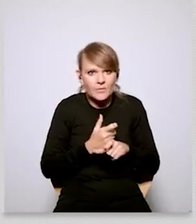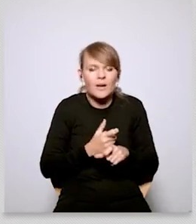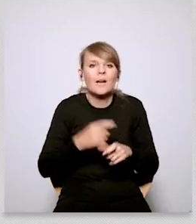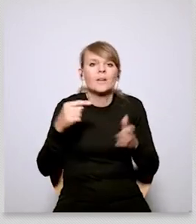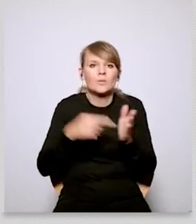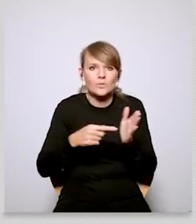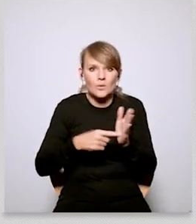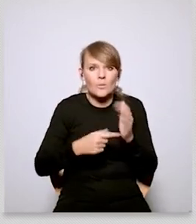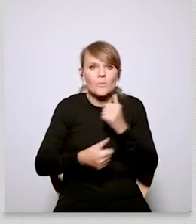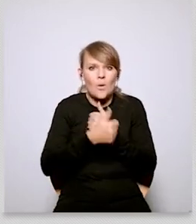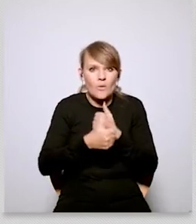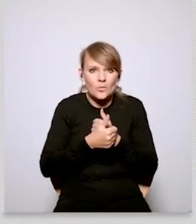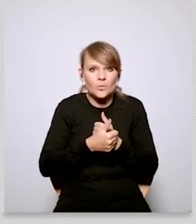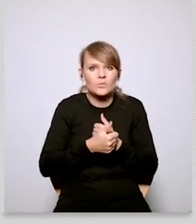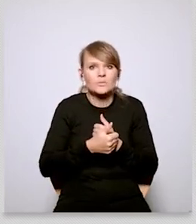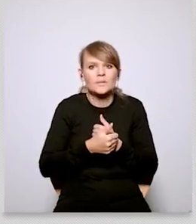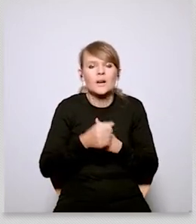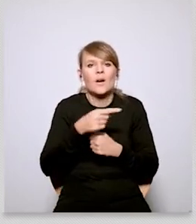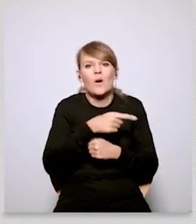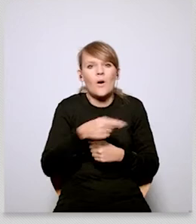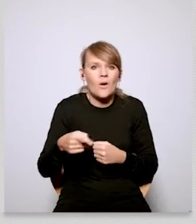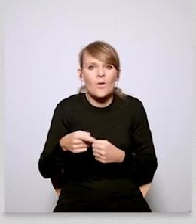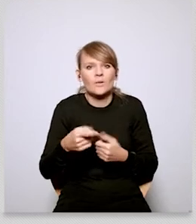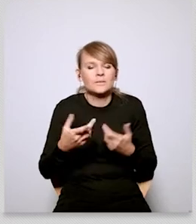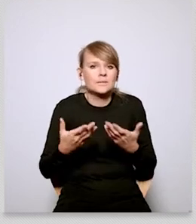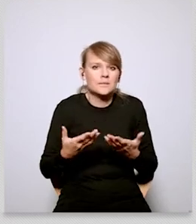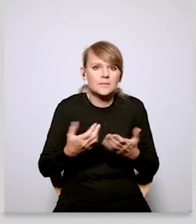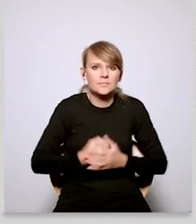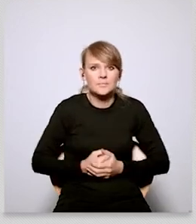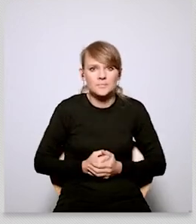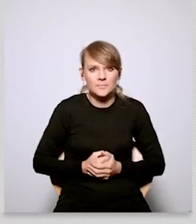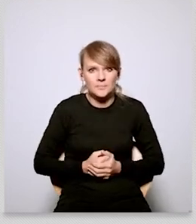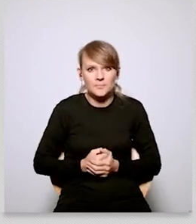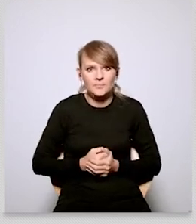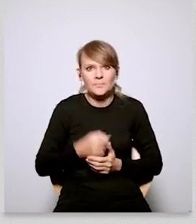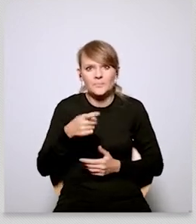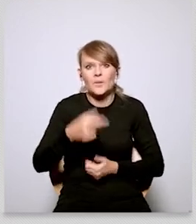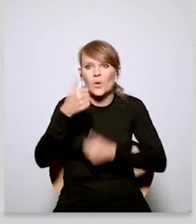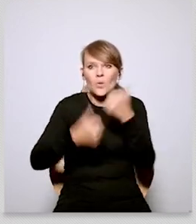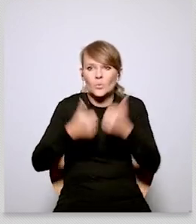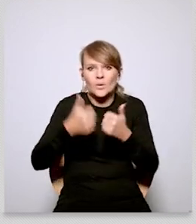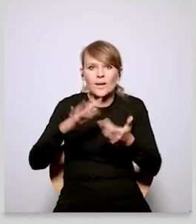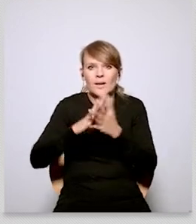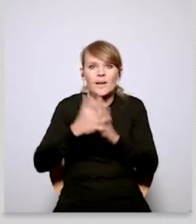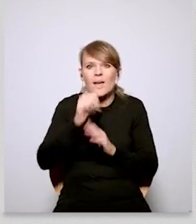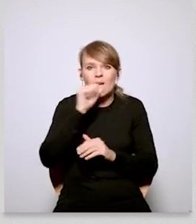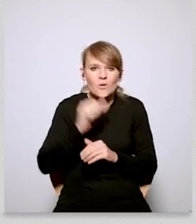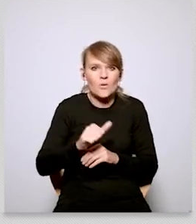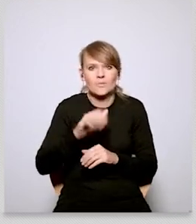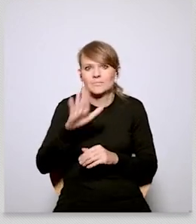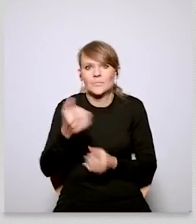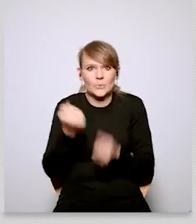less money as compared to french farmers for example or farmers in in in the other european